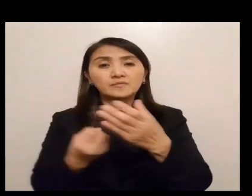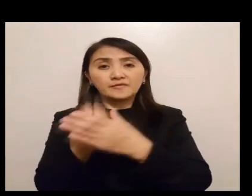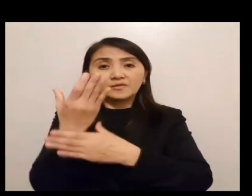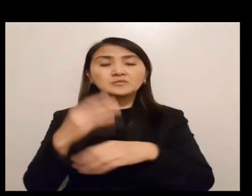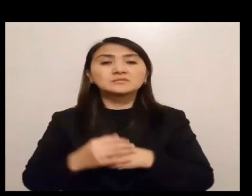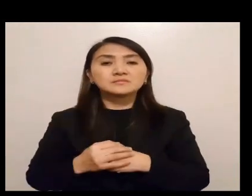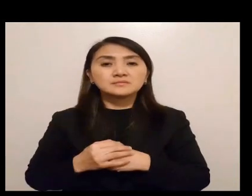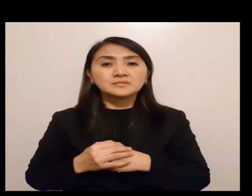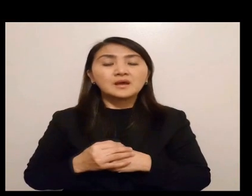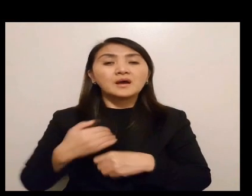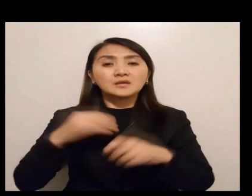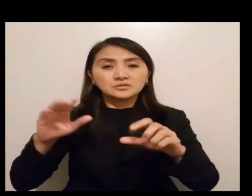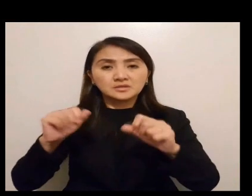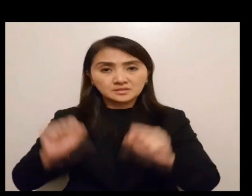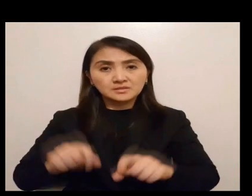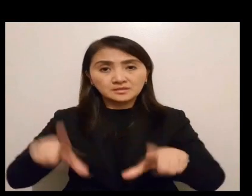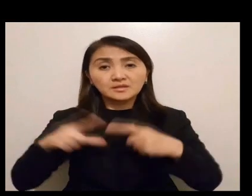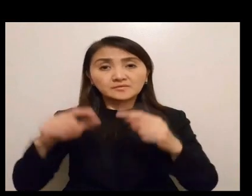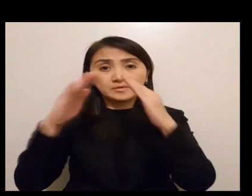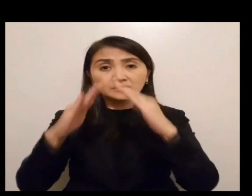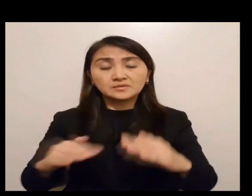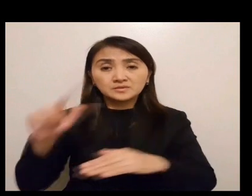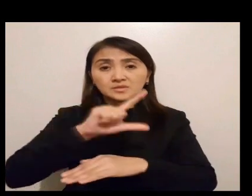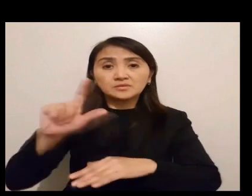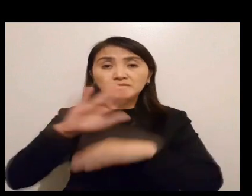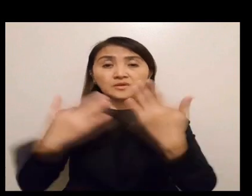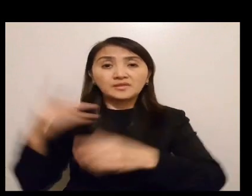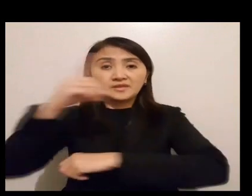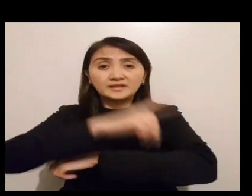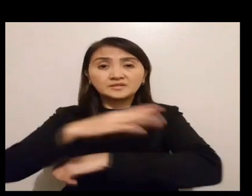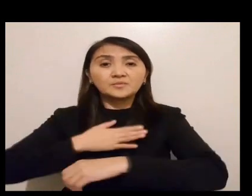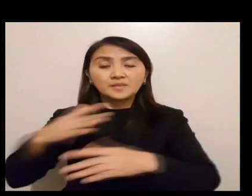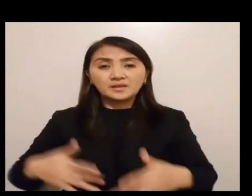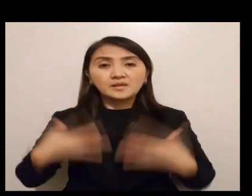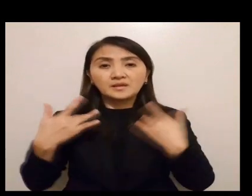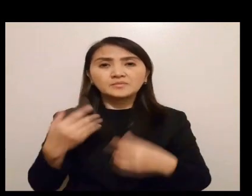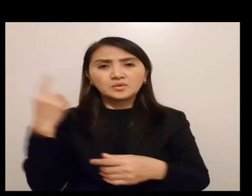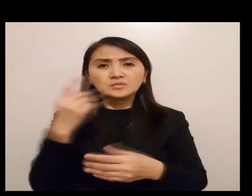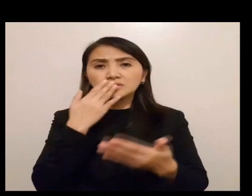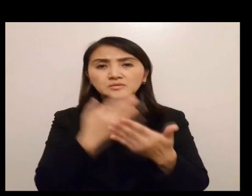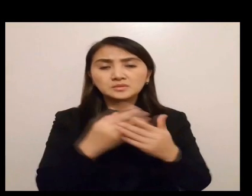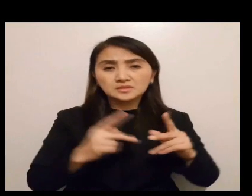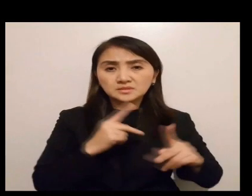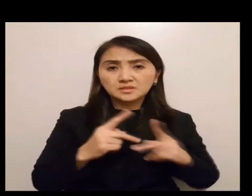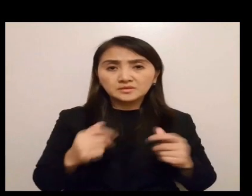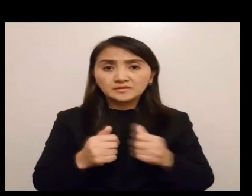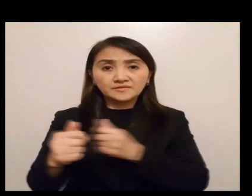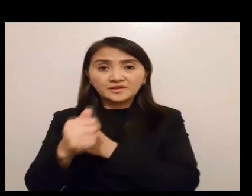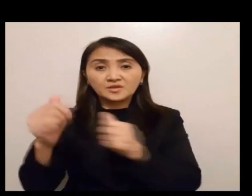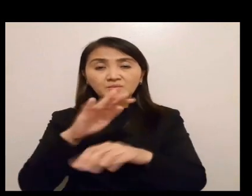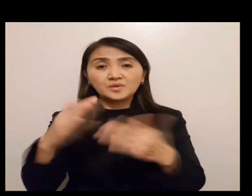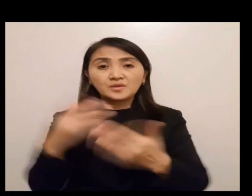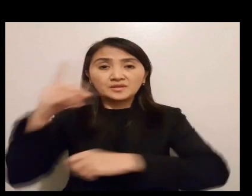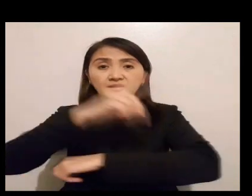cup overflows. I shall live in the house of the Lord all the days of my life. Only goodness